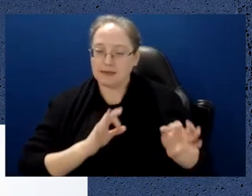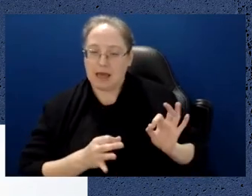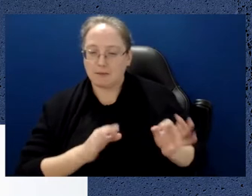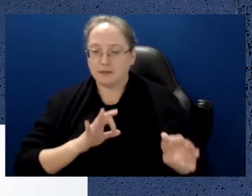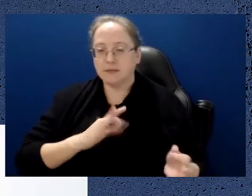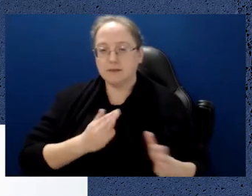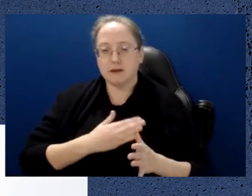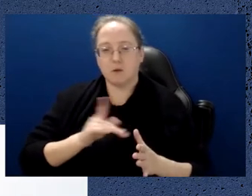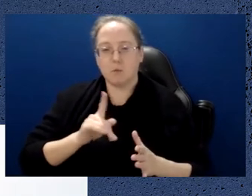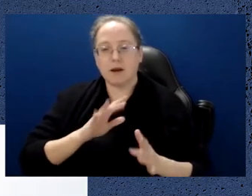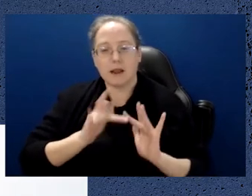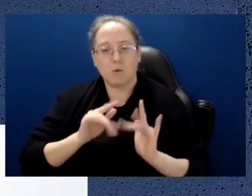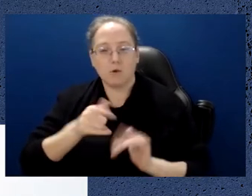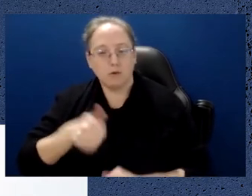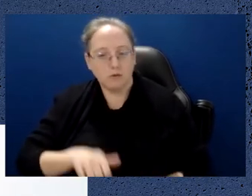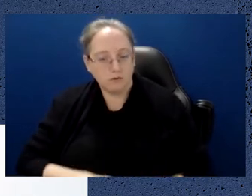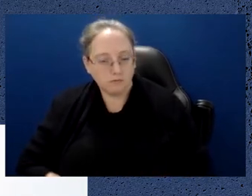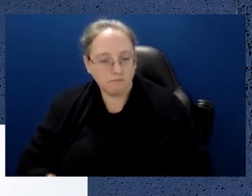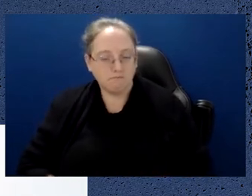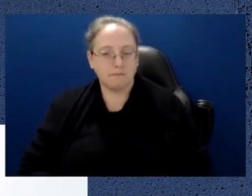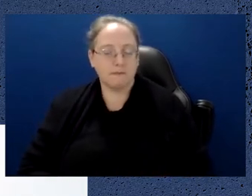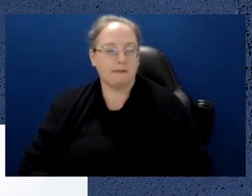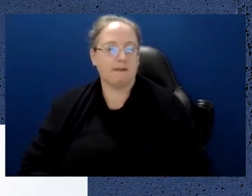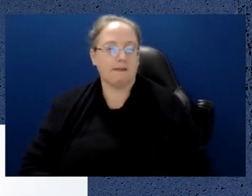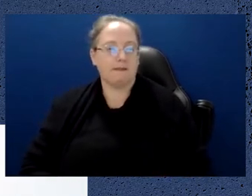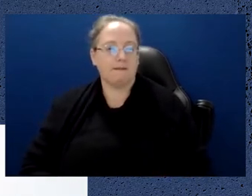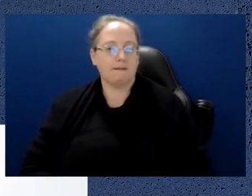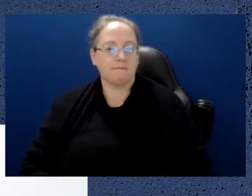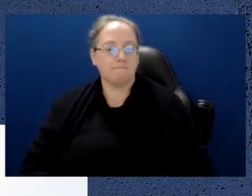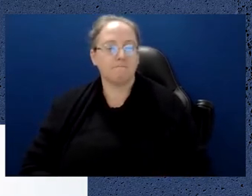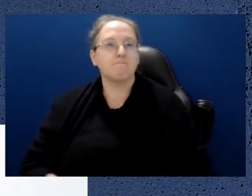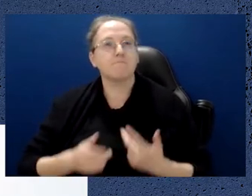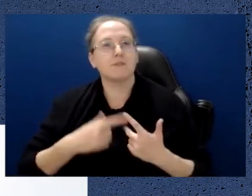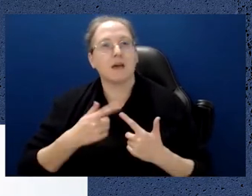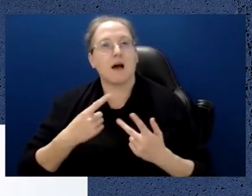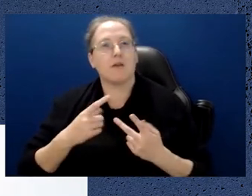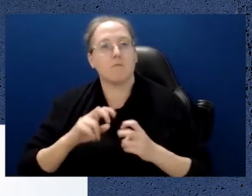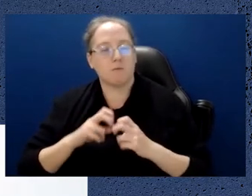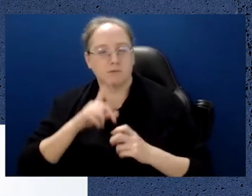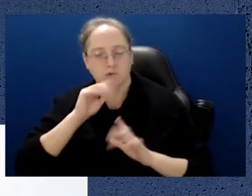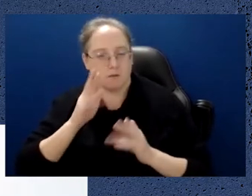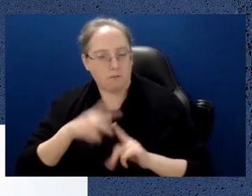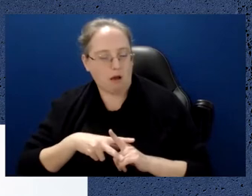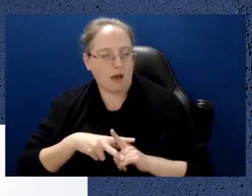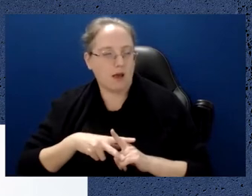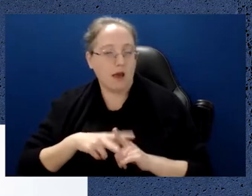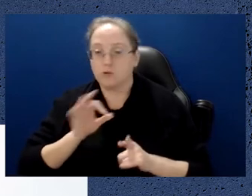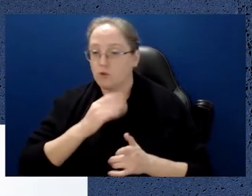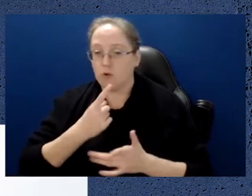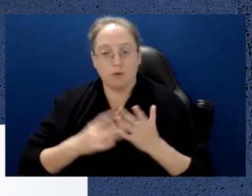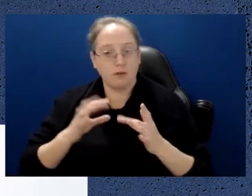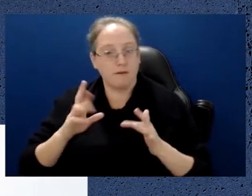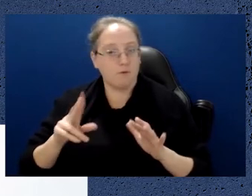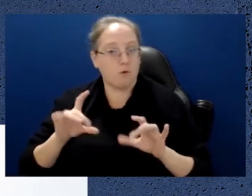and so forth. But there are other problems as well. And it's not just really Australian specific. mean, any